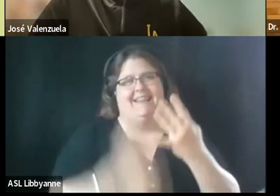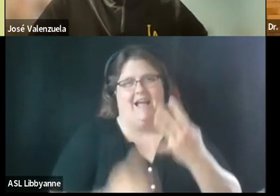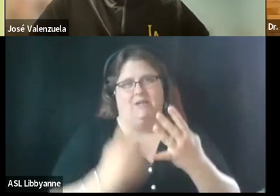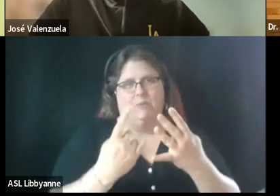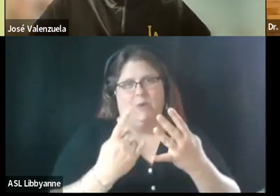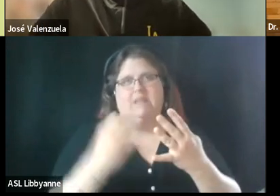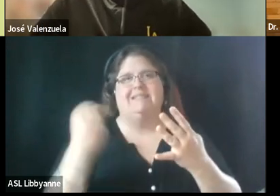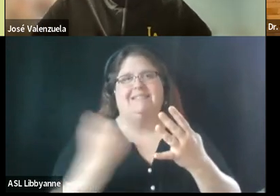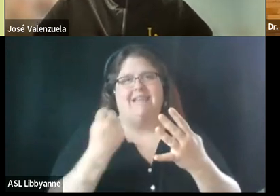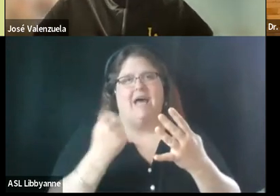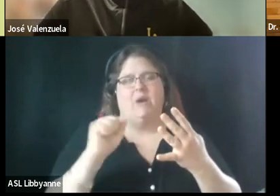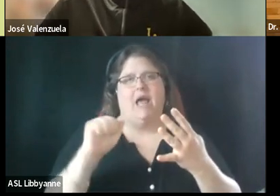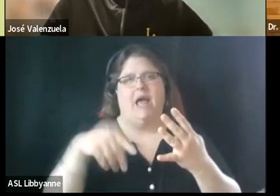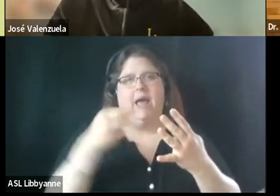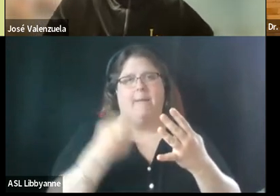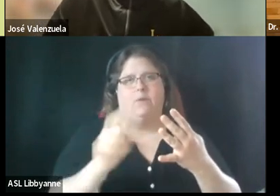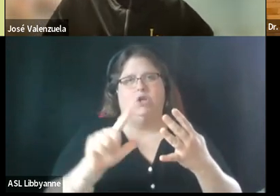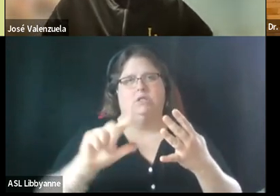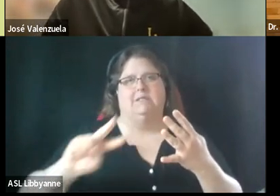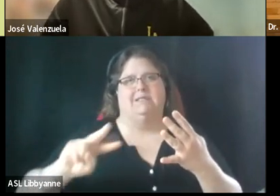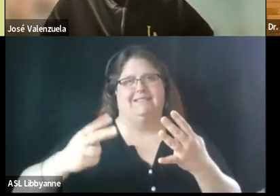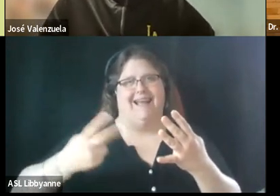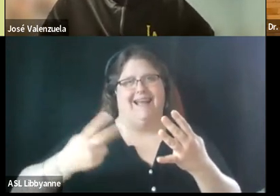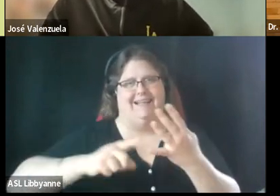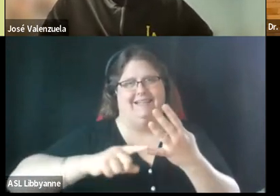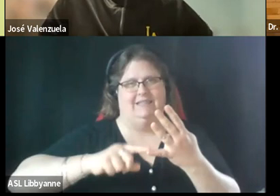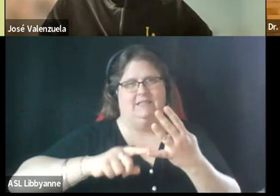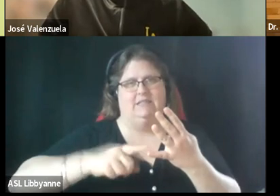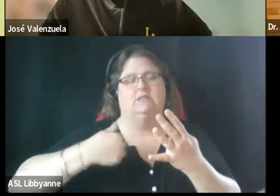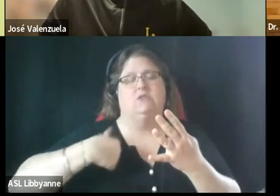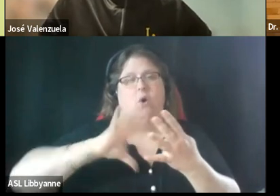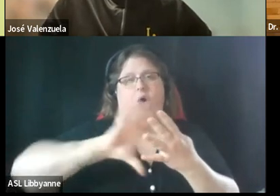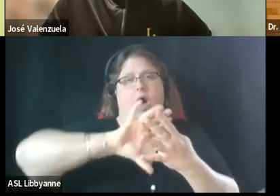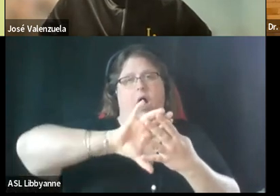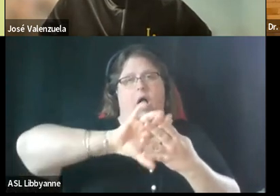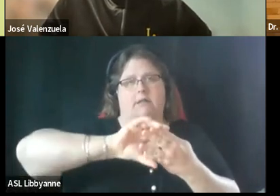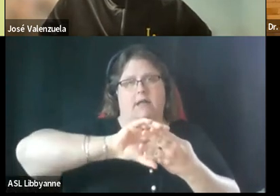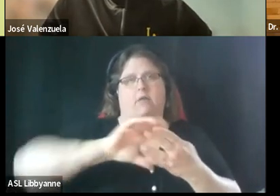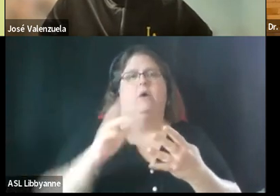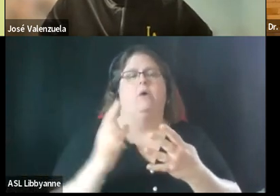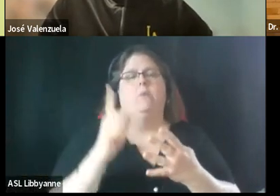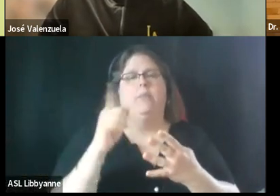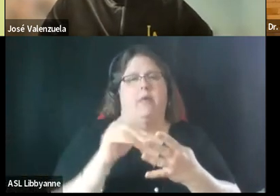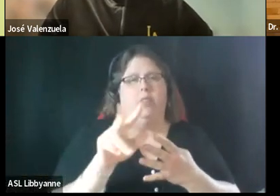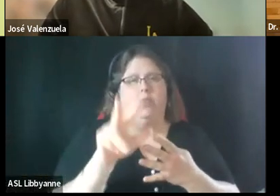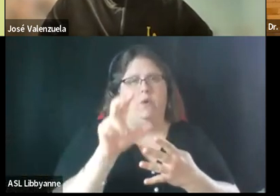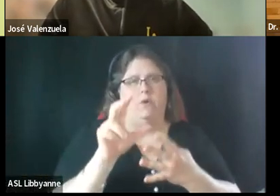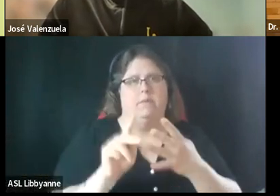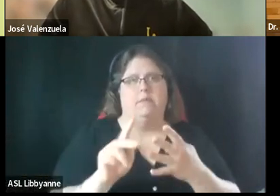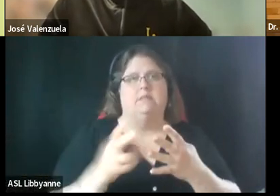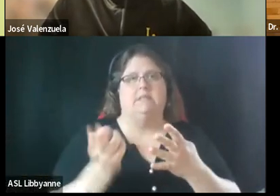april 2nd and we had then about 1300 folks sign up to register and about